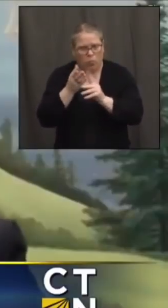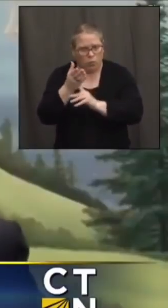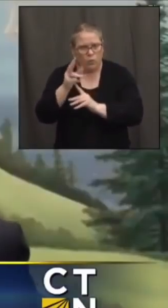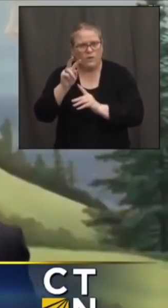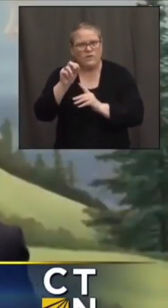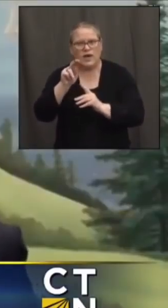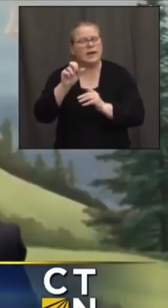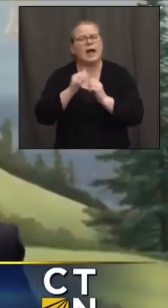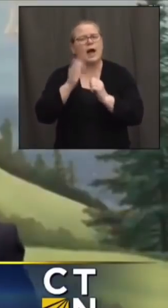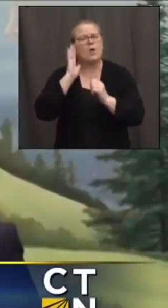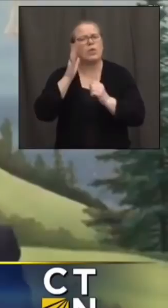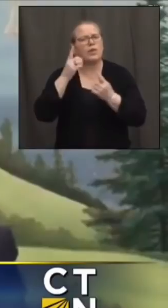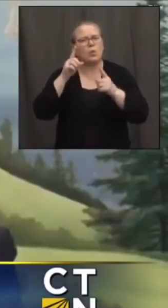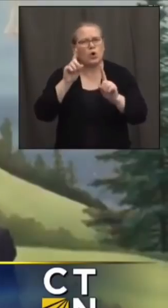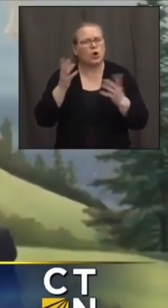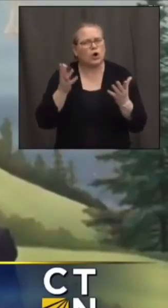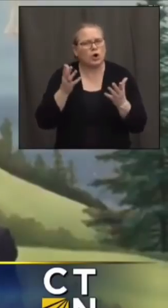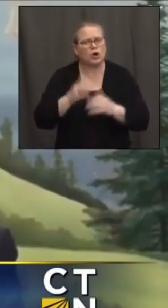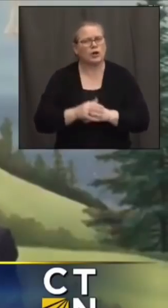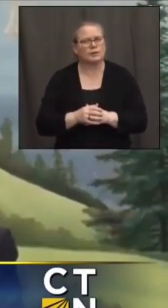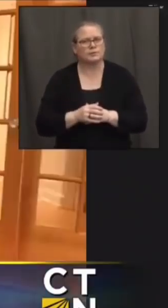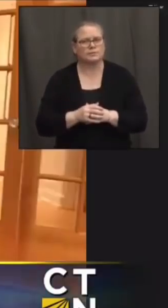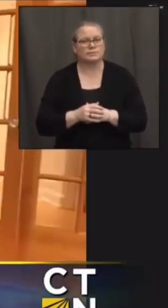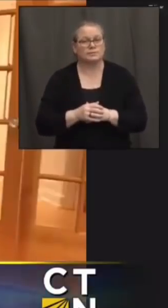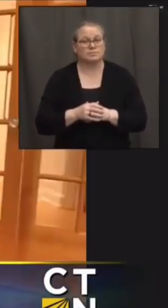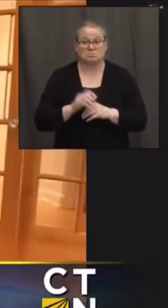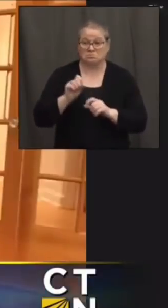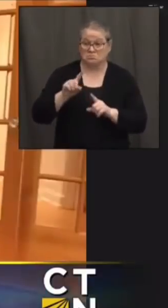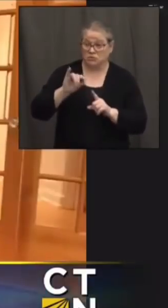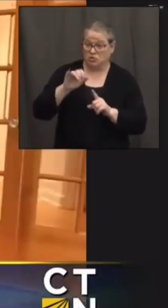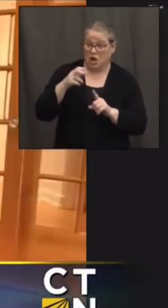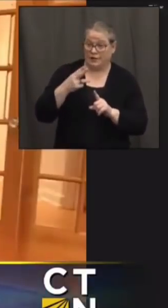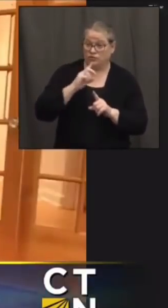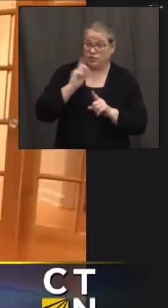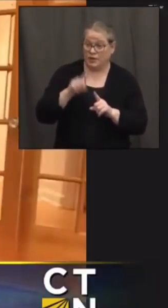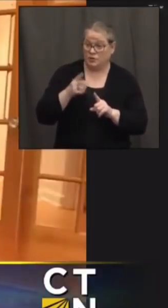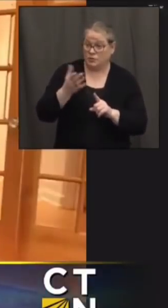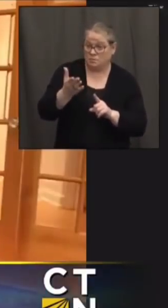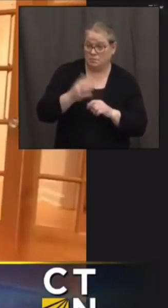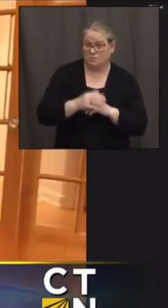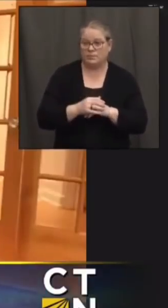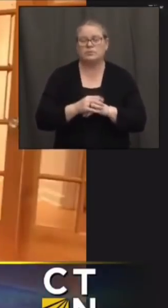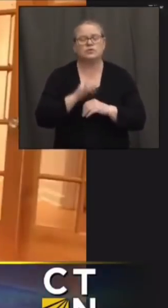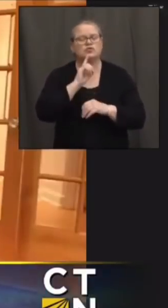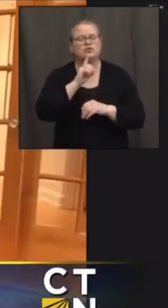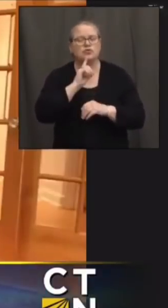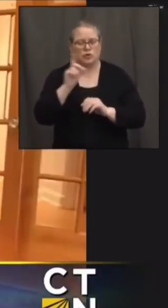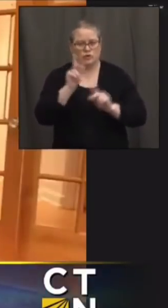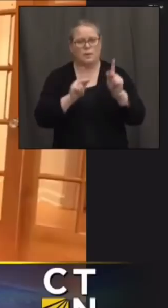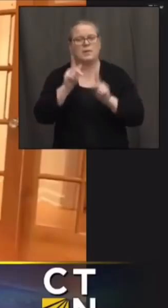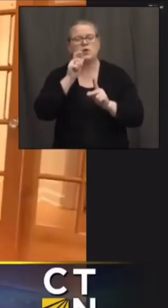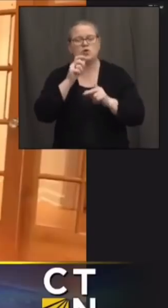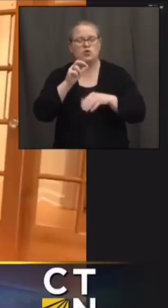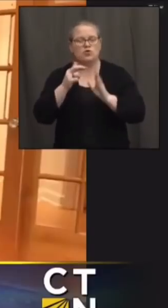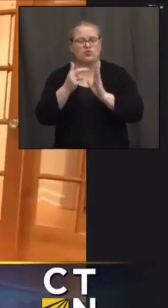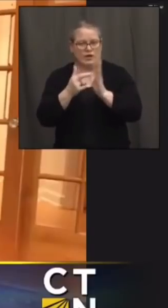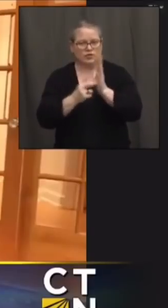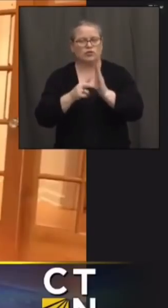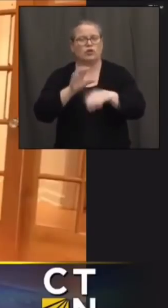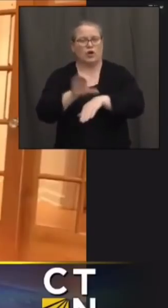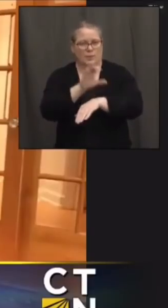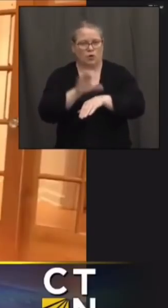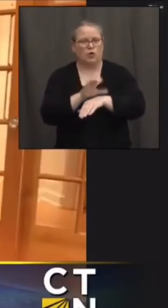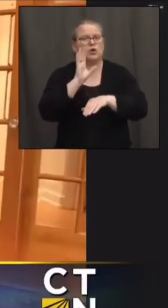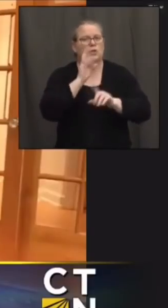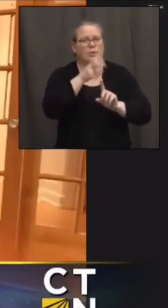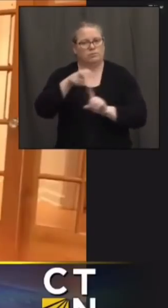that josh sure so um for people who register on the state uh online portal you're right you you will be uh routed into